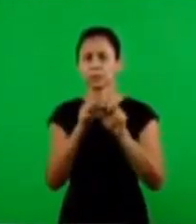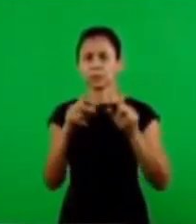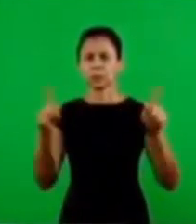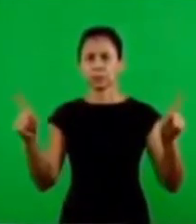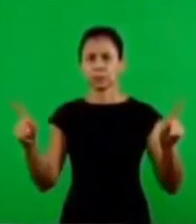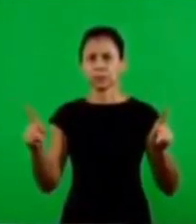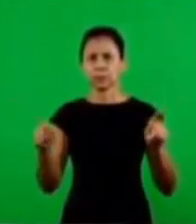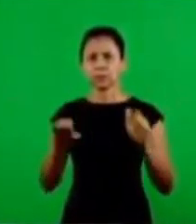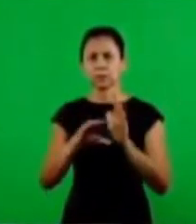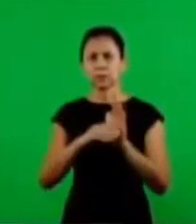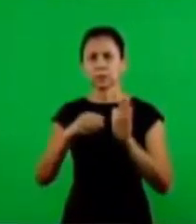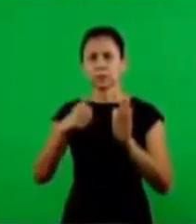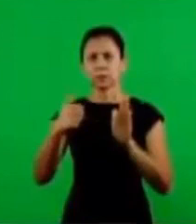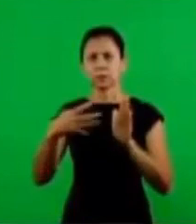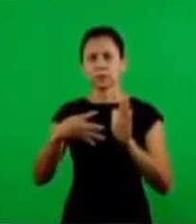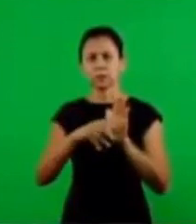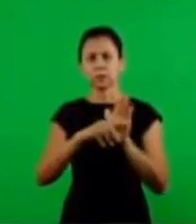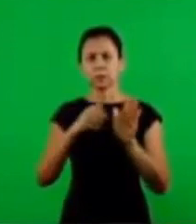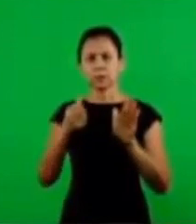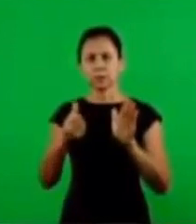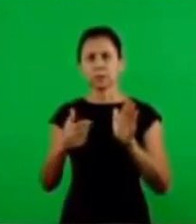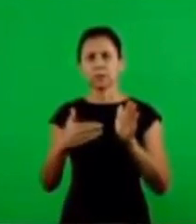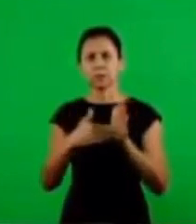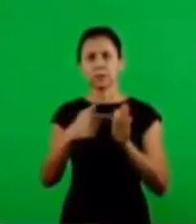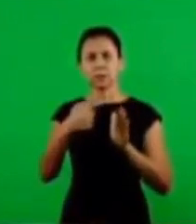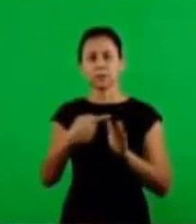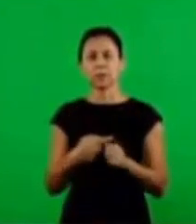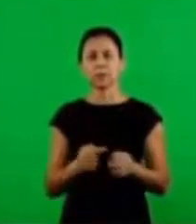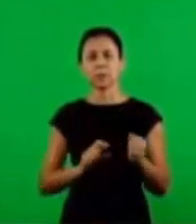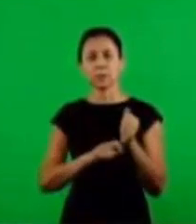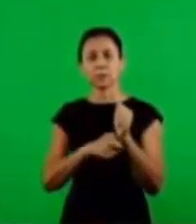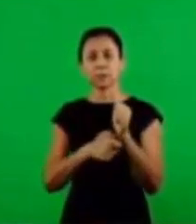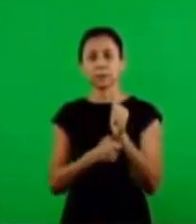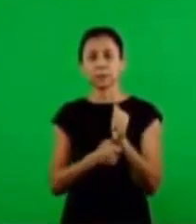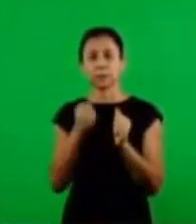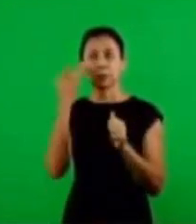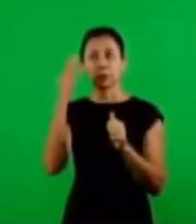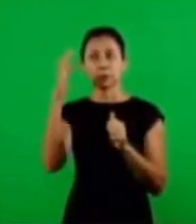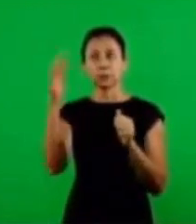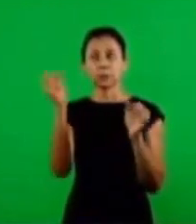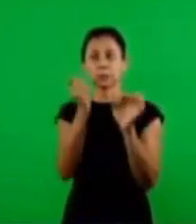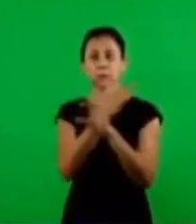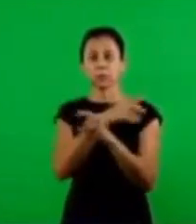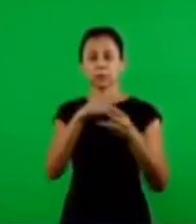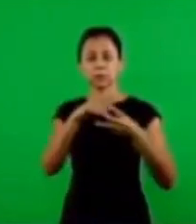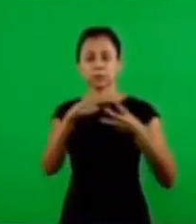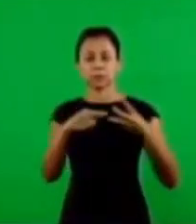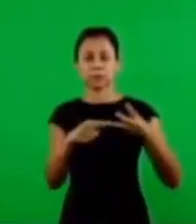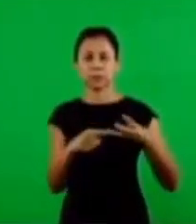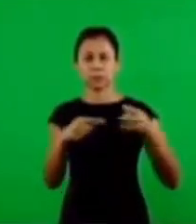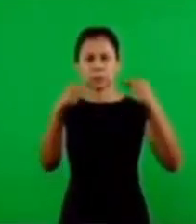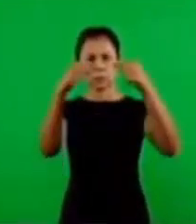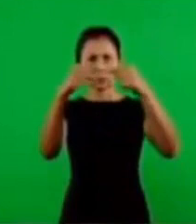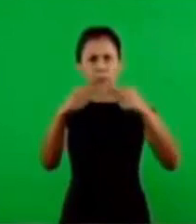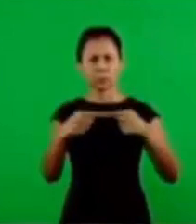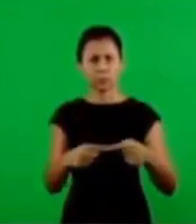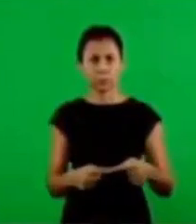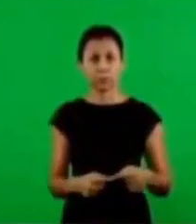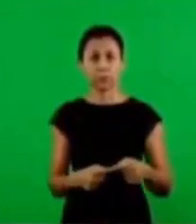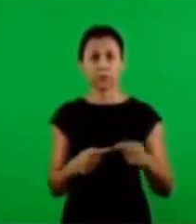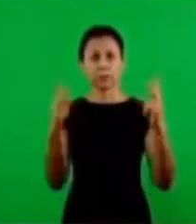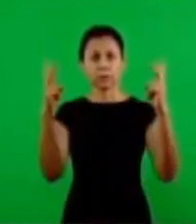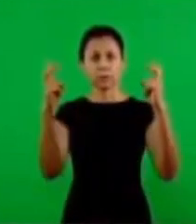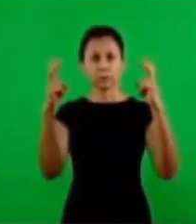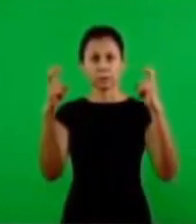of Revelations 14.6 and 7 ministry fear and glory associate the